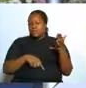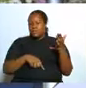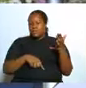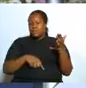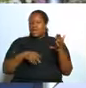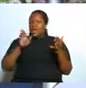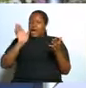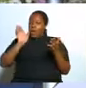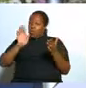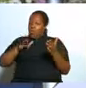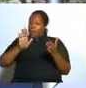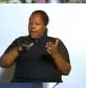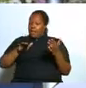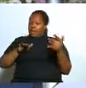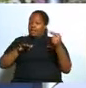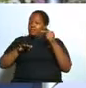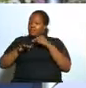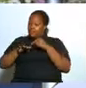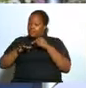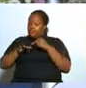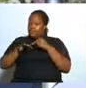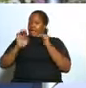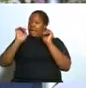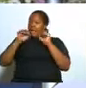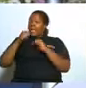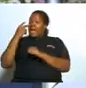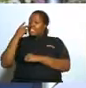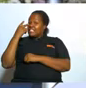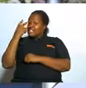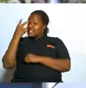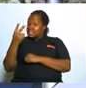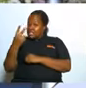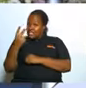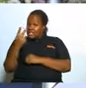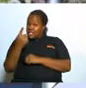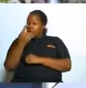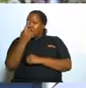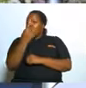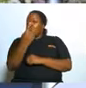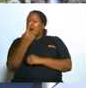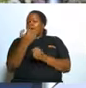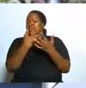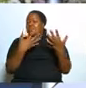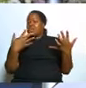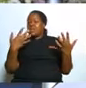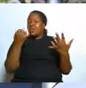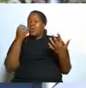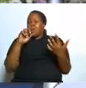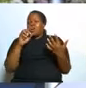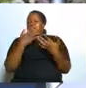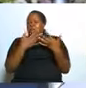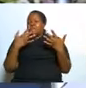a woman can see just a single thread on my coat